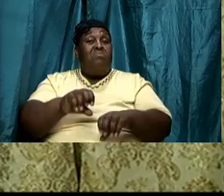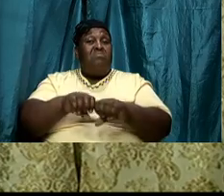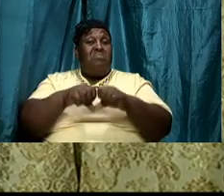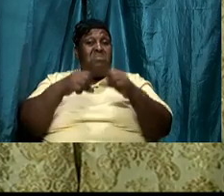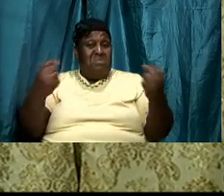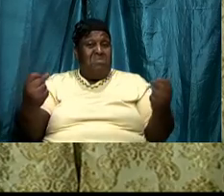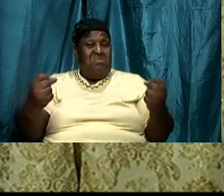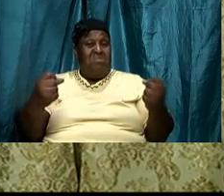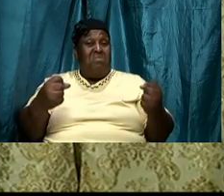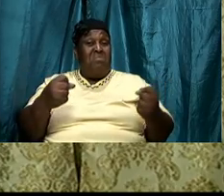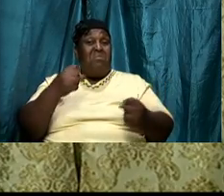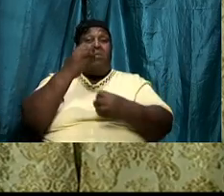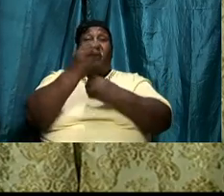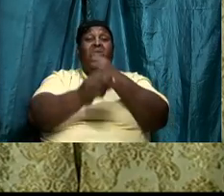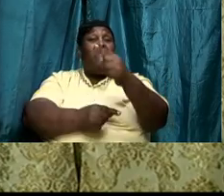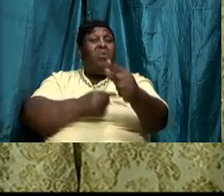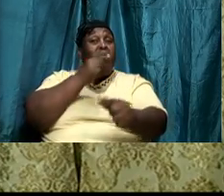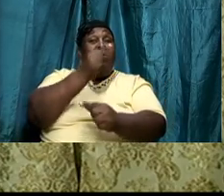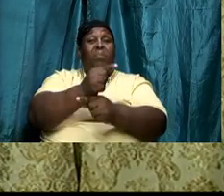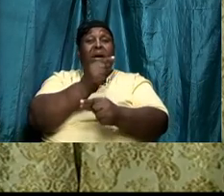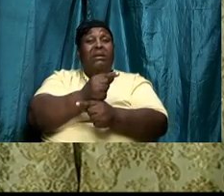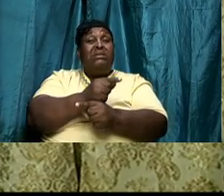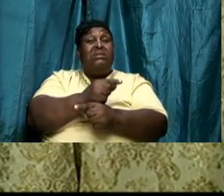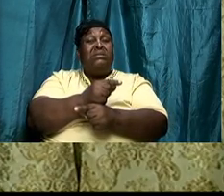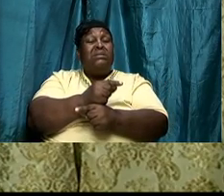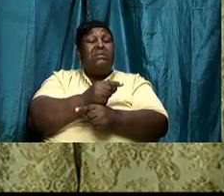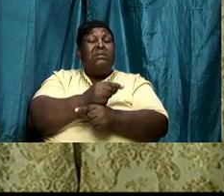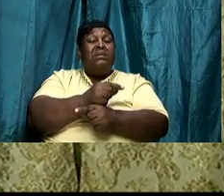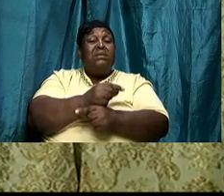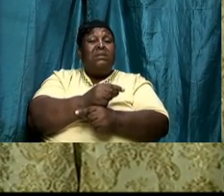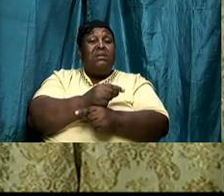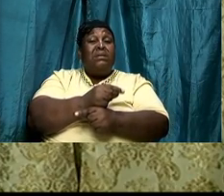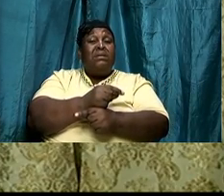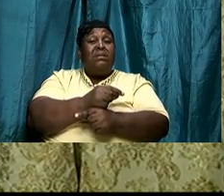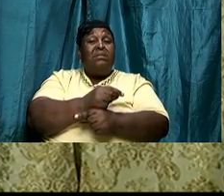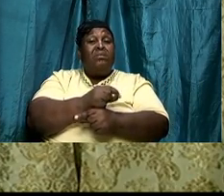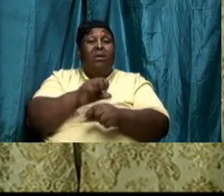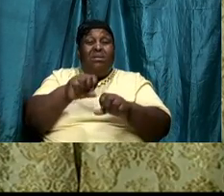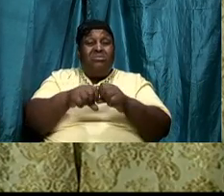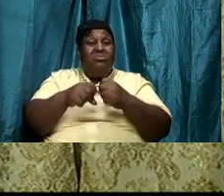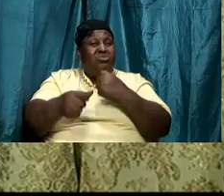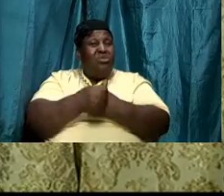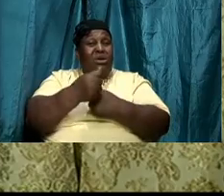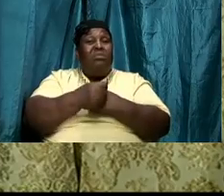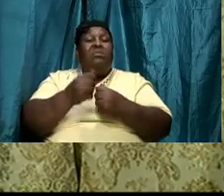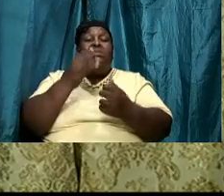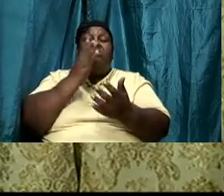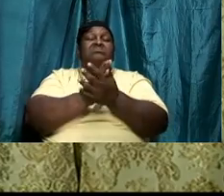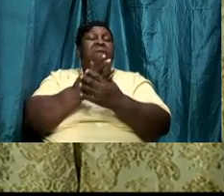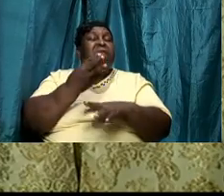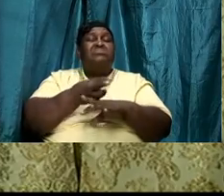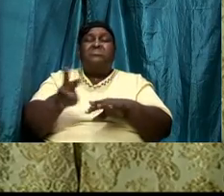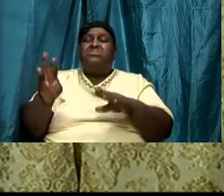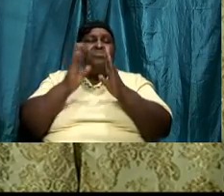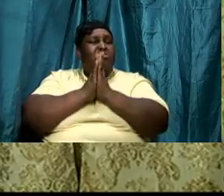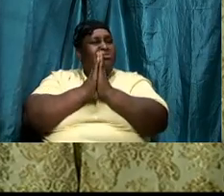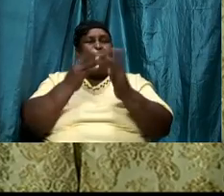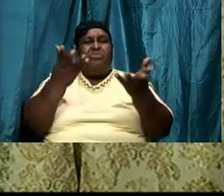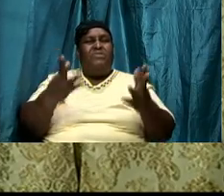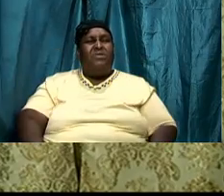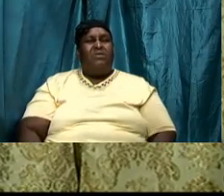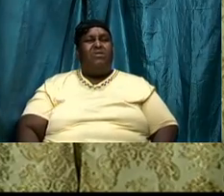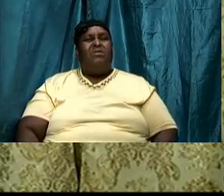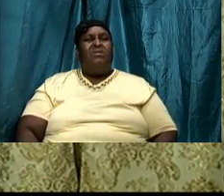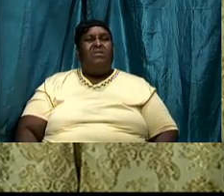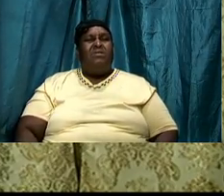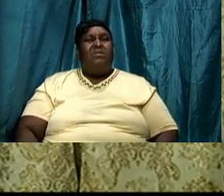the globalists and the elitists and mash them down and no stop wasting your prayer let